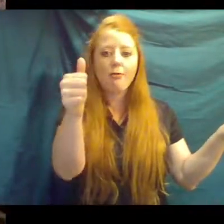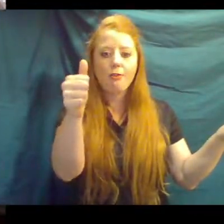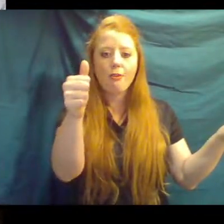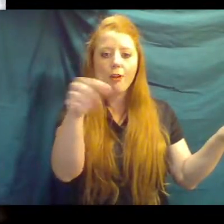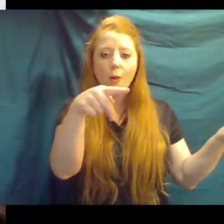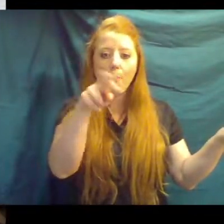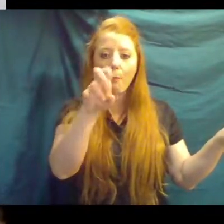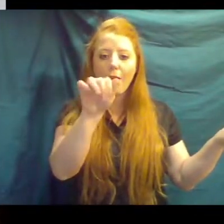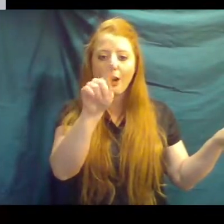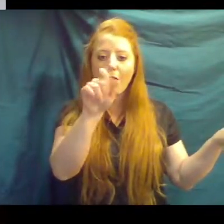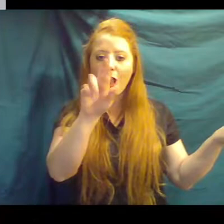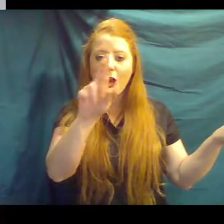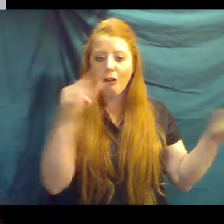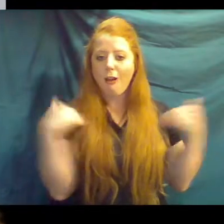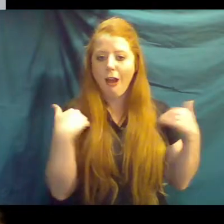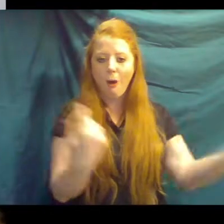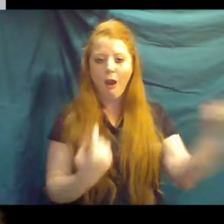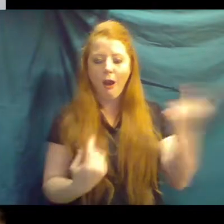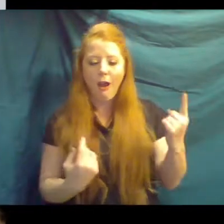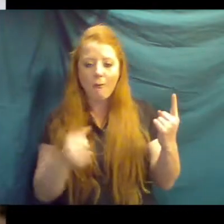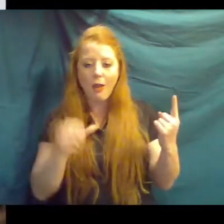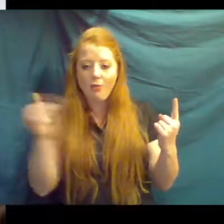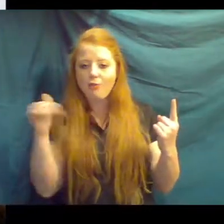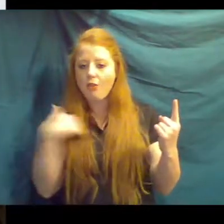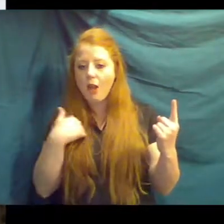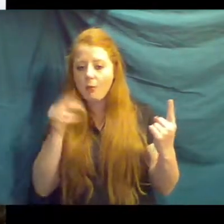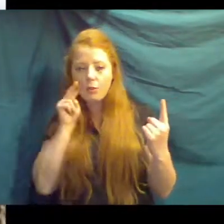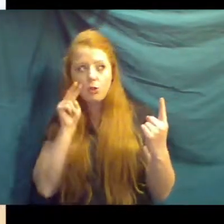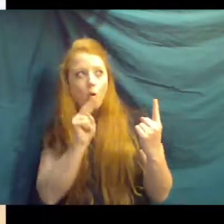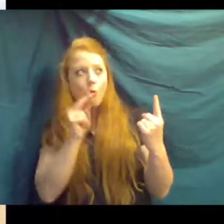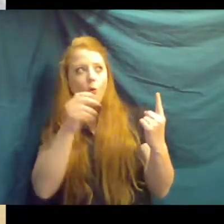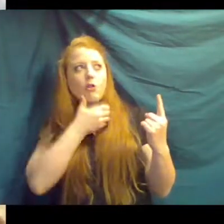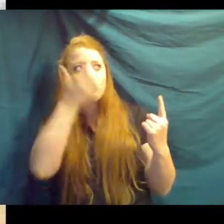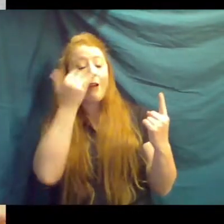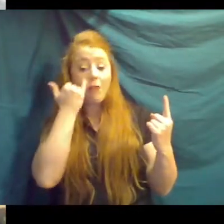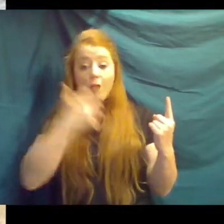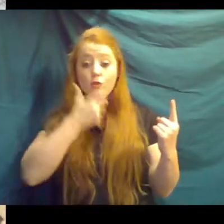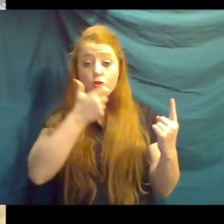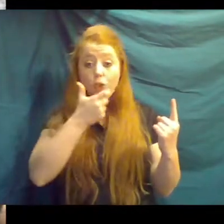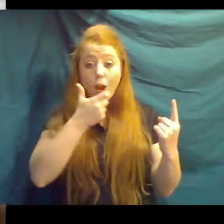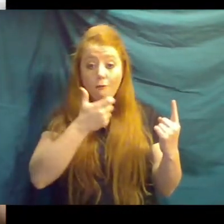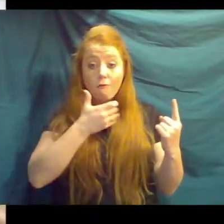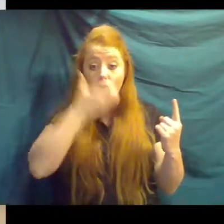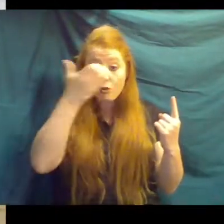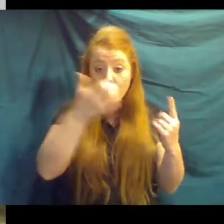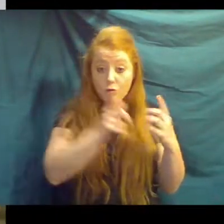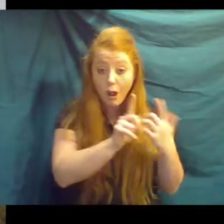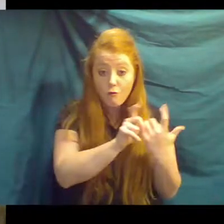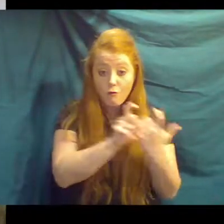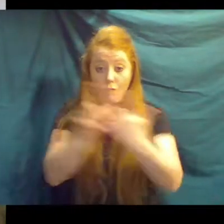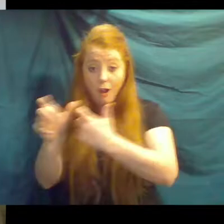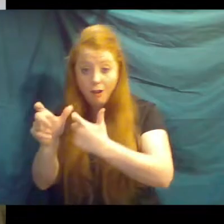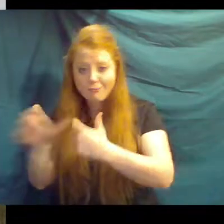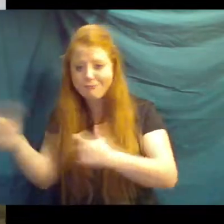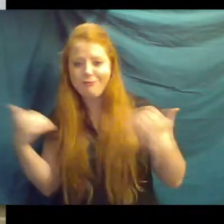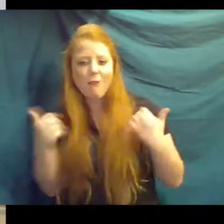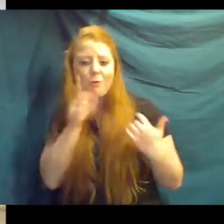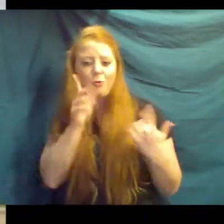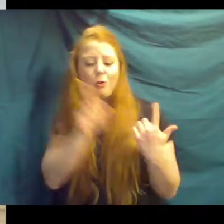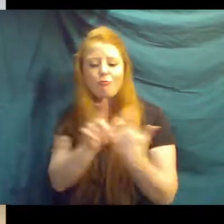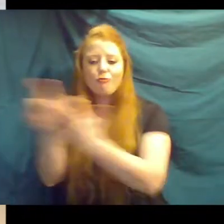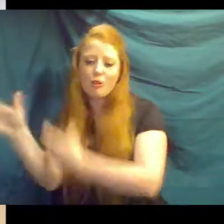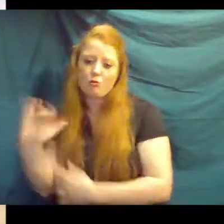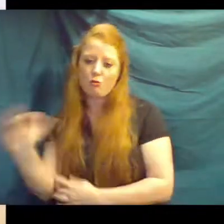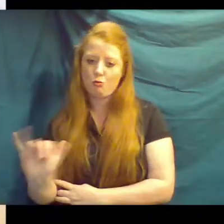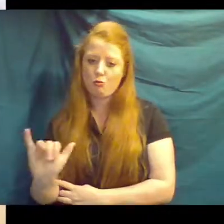smaller animals like the zebra and the gazelle watch the giraffe. And if the giraffe are taking off, that's a really good sign they should also start running. So giraffe